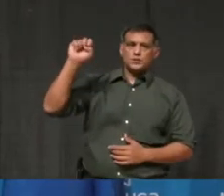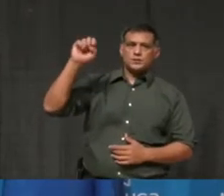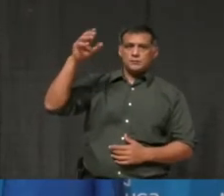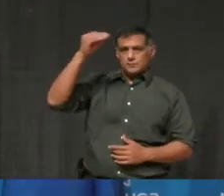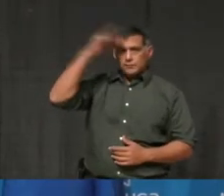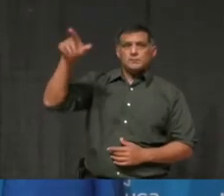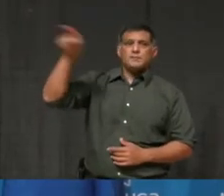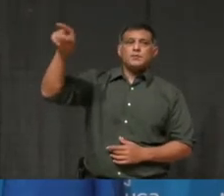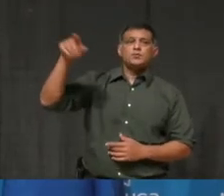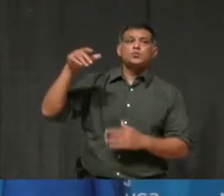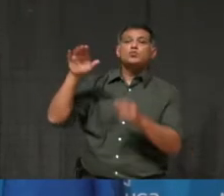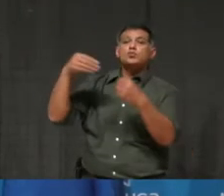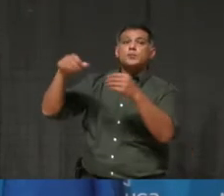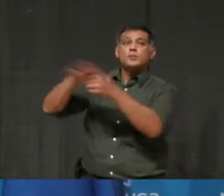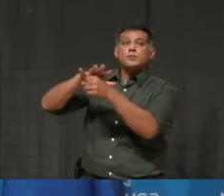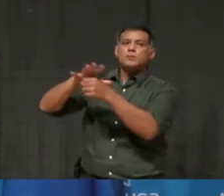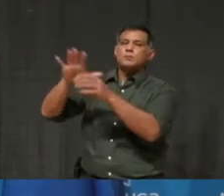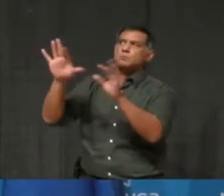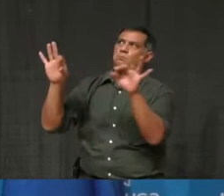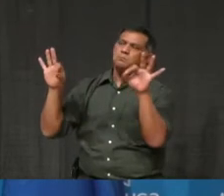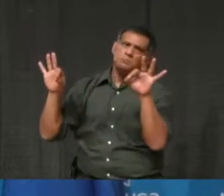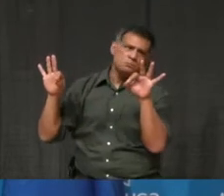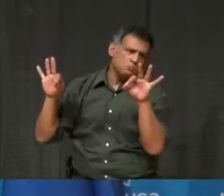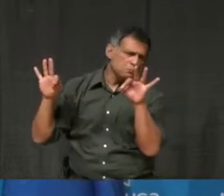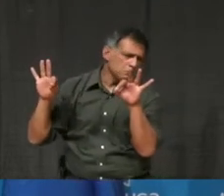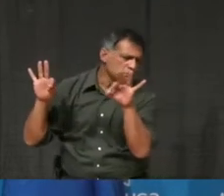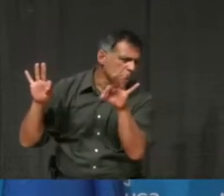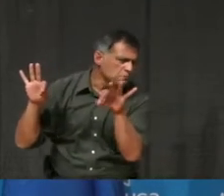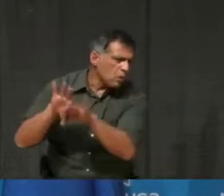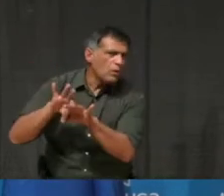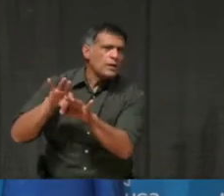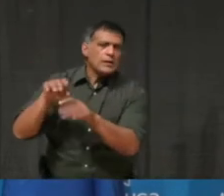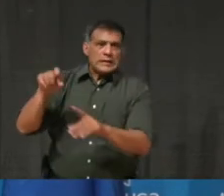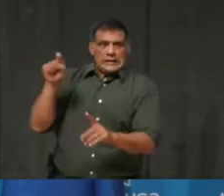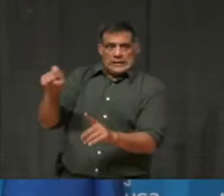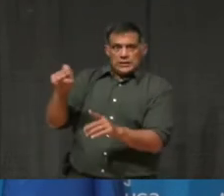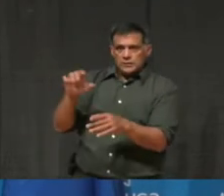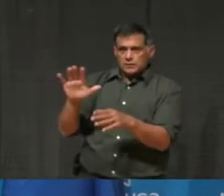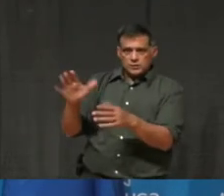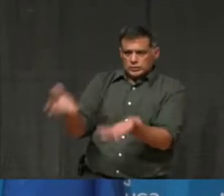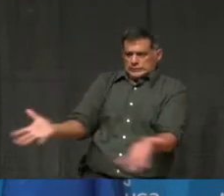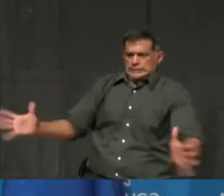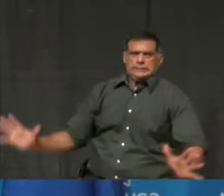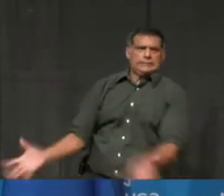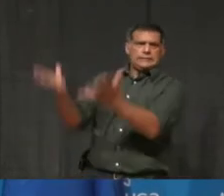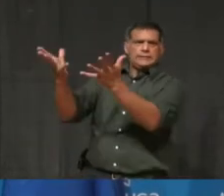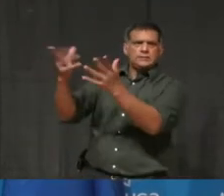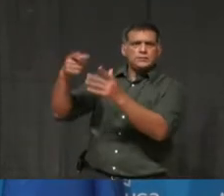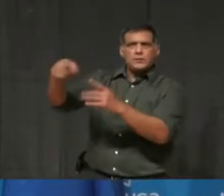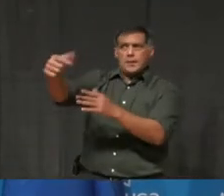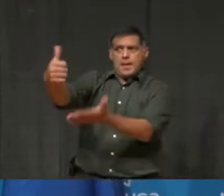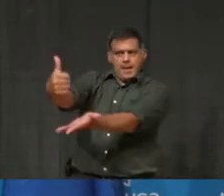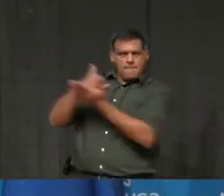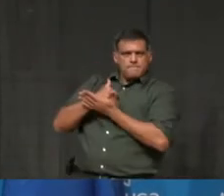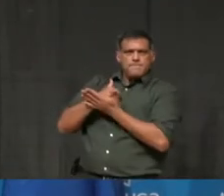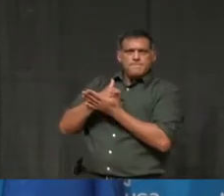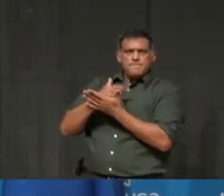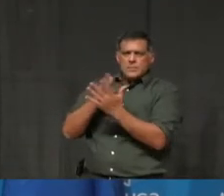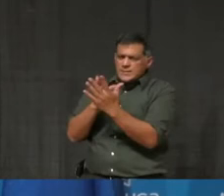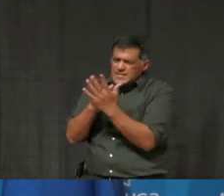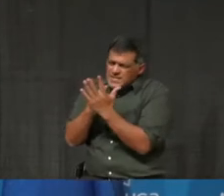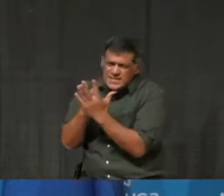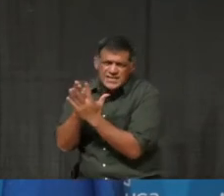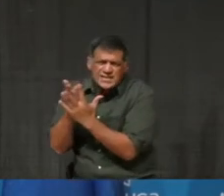local. That is so critical because we need that shop local and we need you to help us to get through this time.